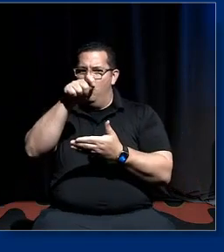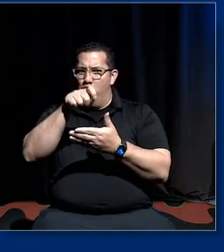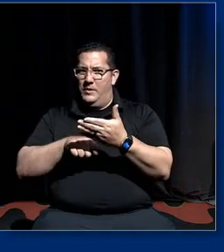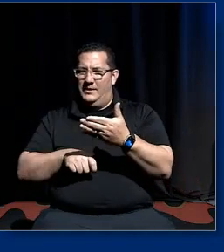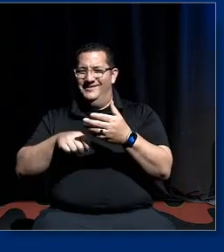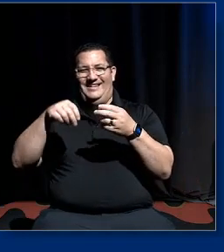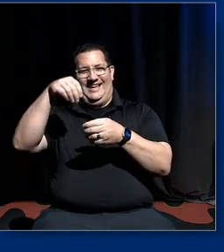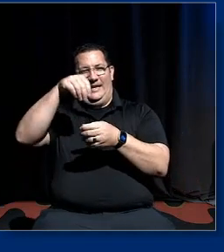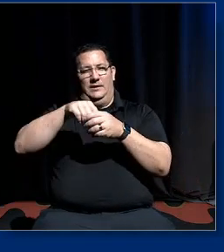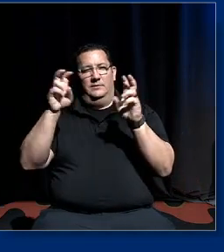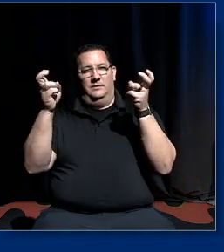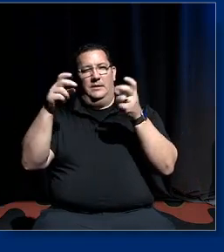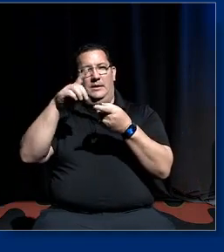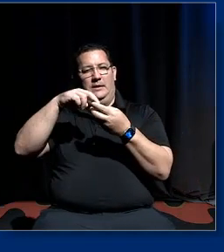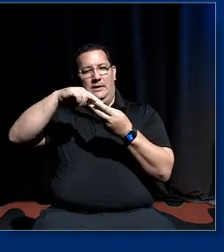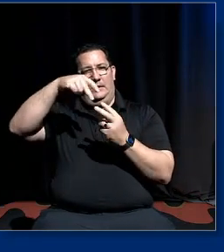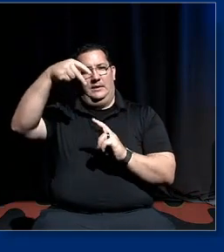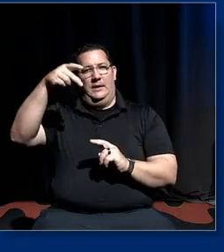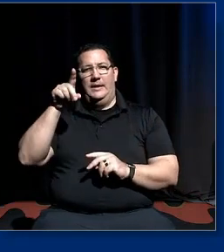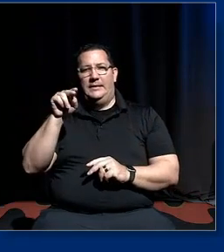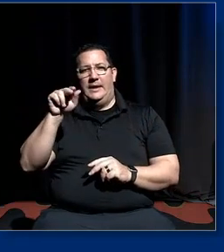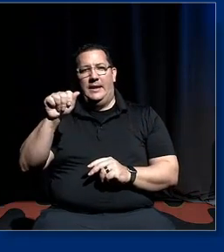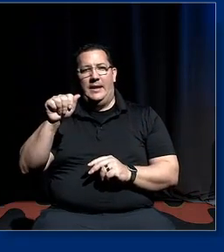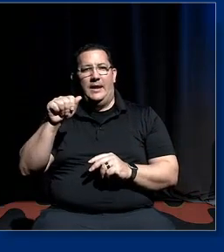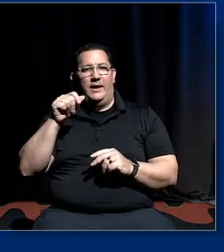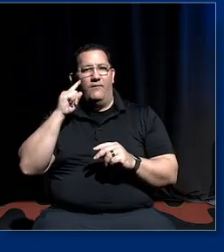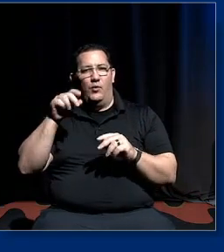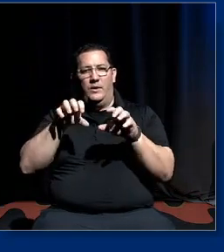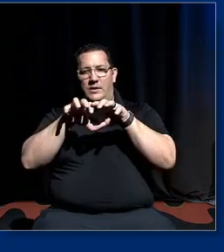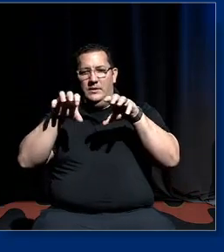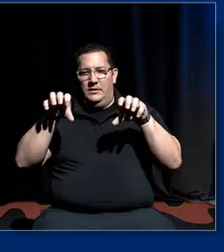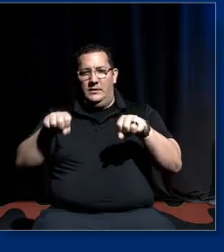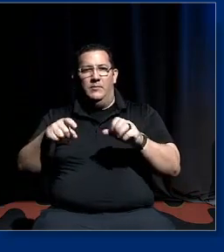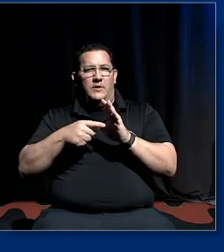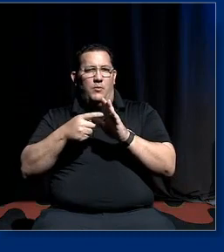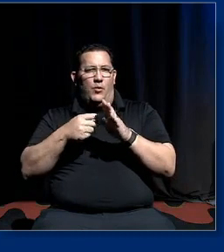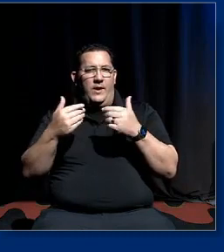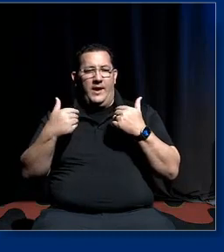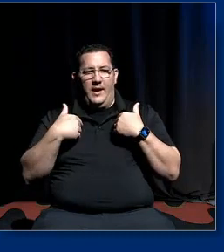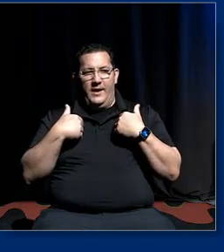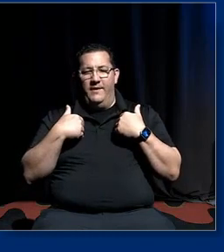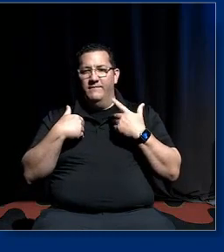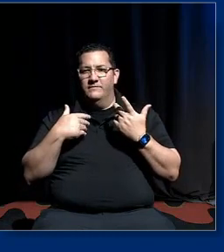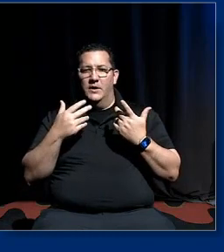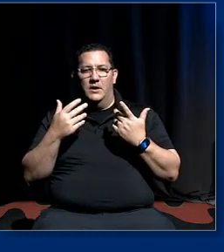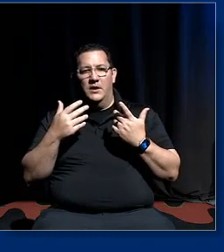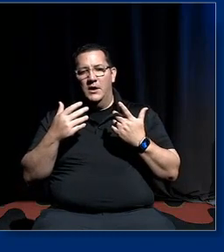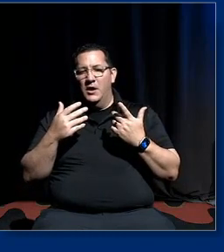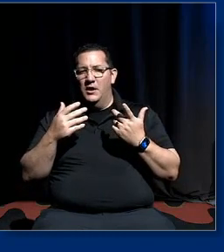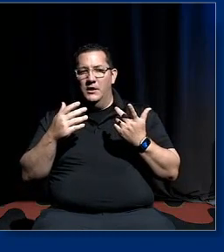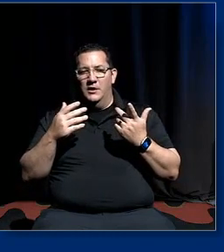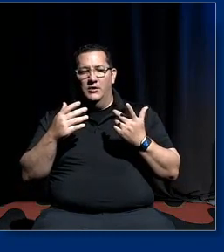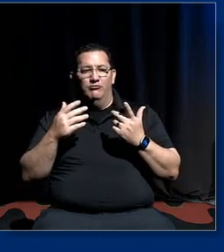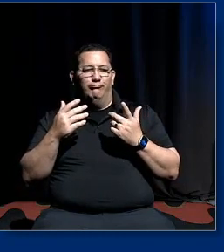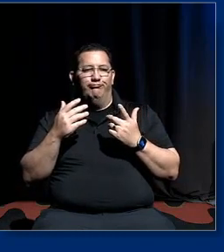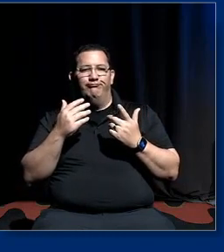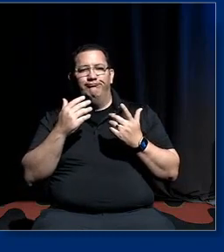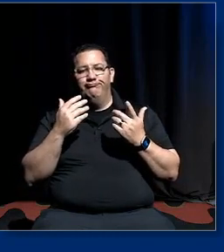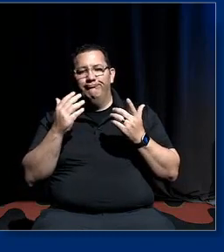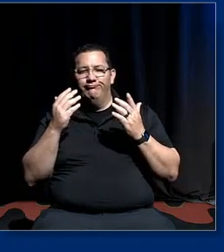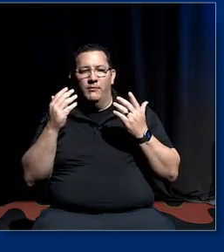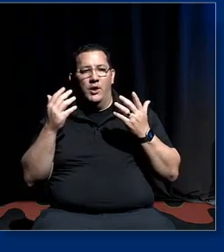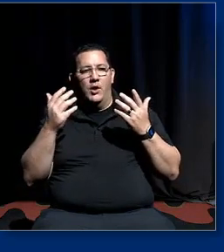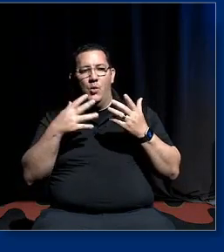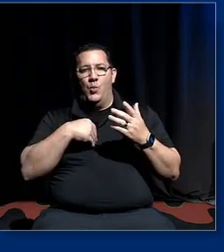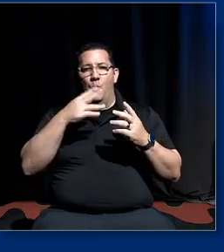um sometimes there's deliberate subversion that the white folks involved don't want the reform to happen sometimes it's just